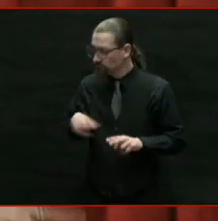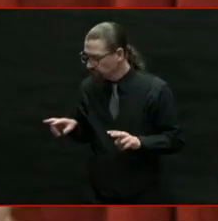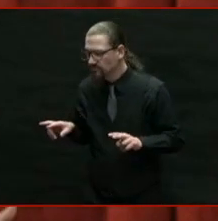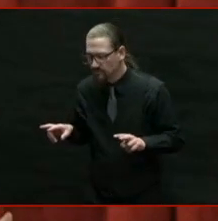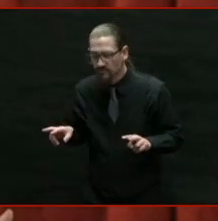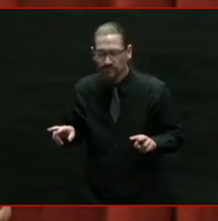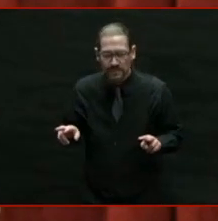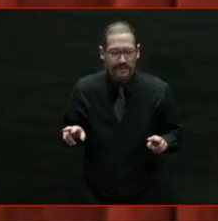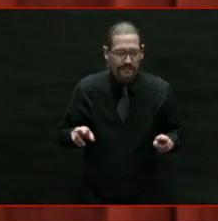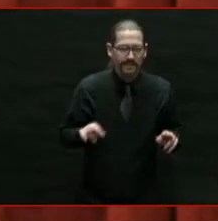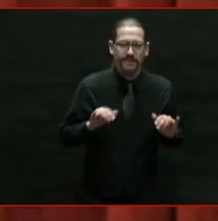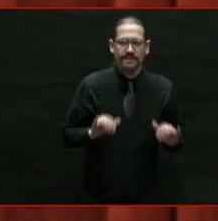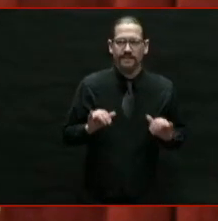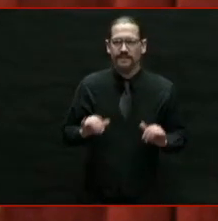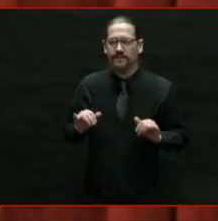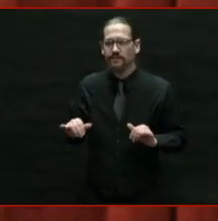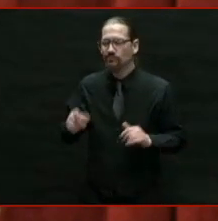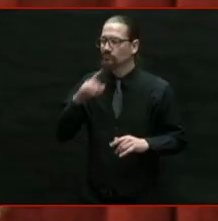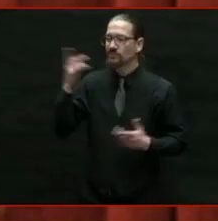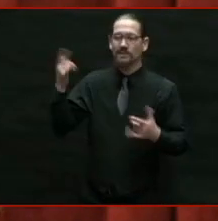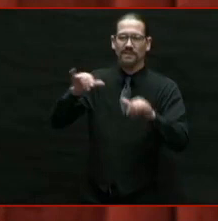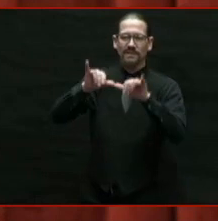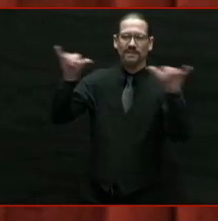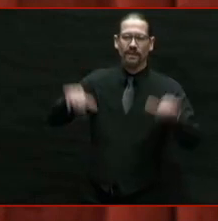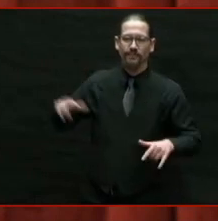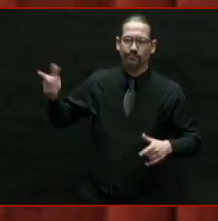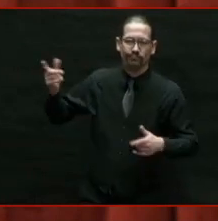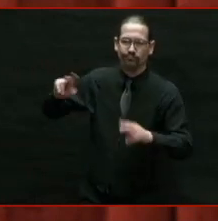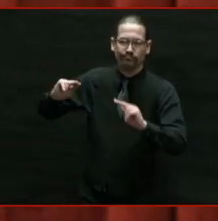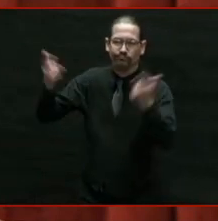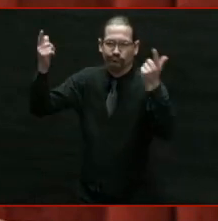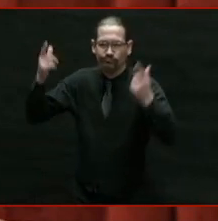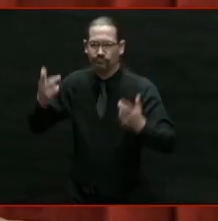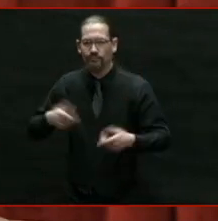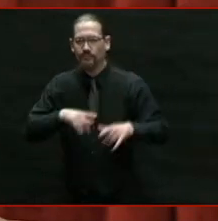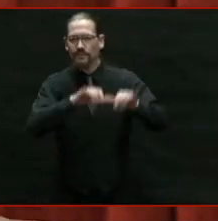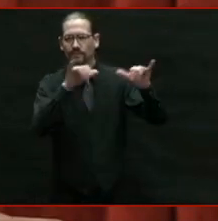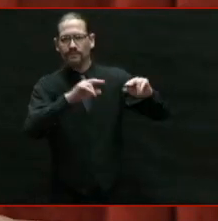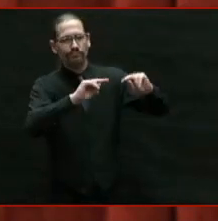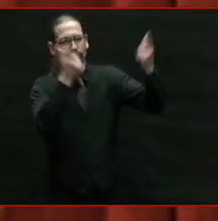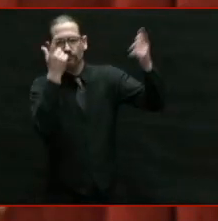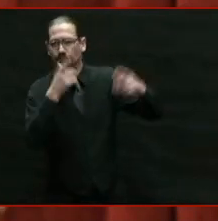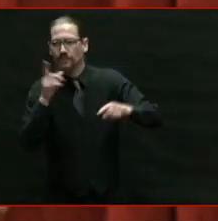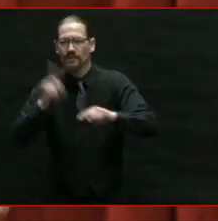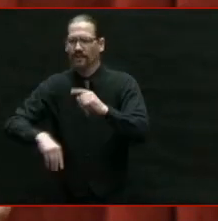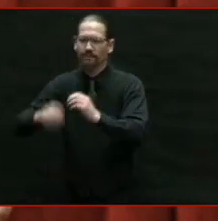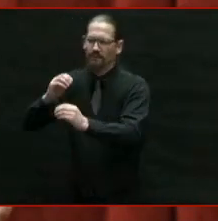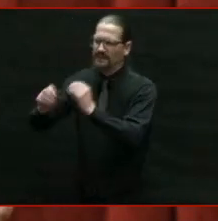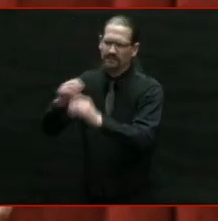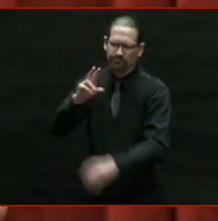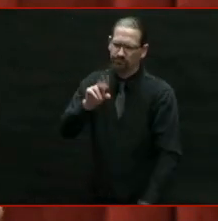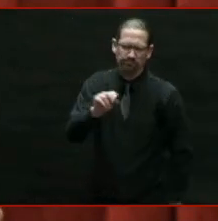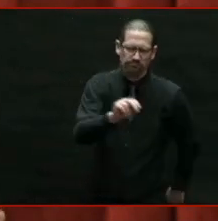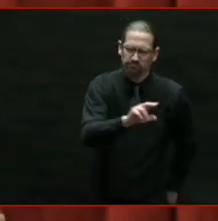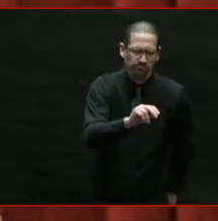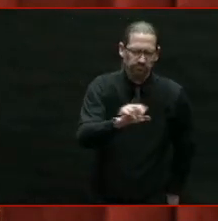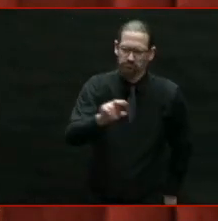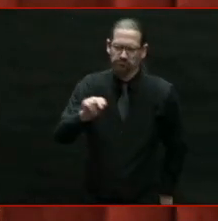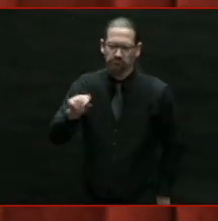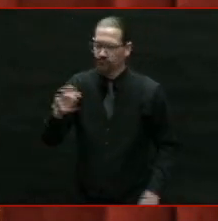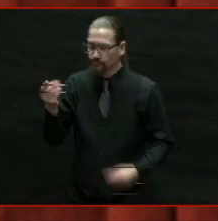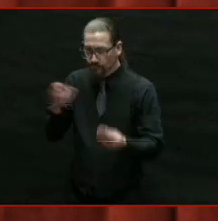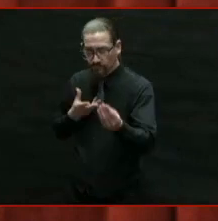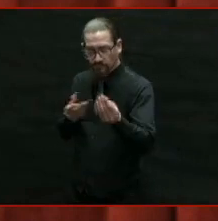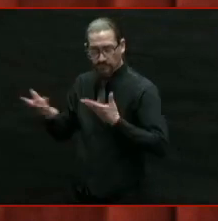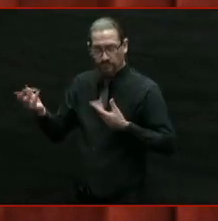The system was broken, too broken to be fixed. So, as a result, some folks lowered their